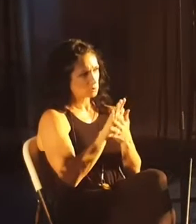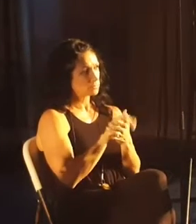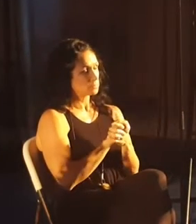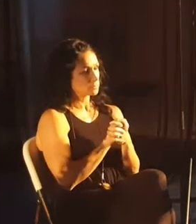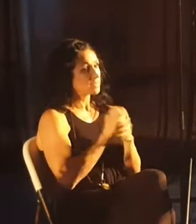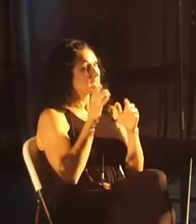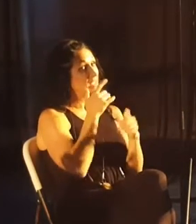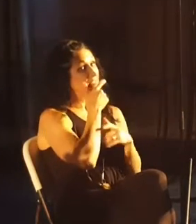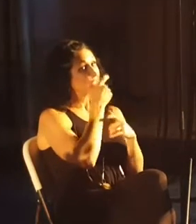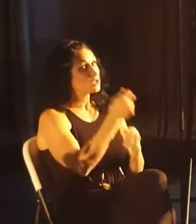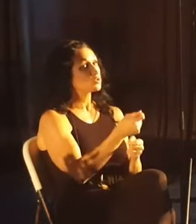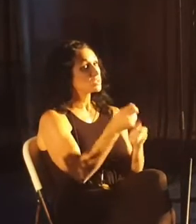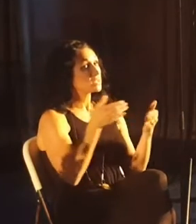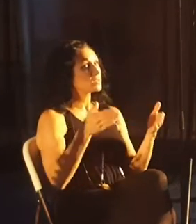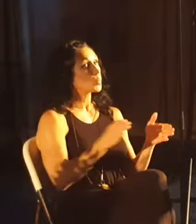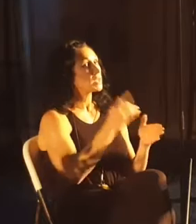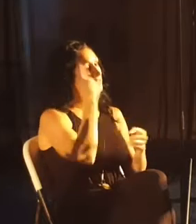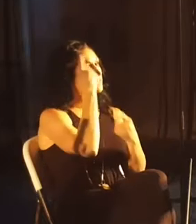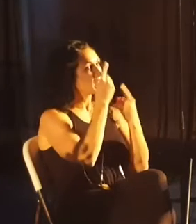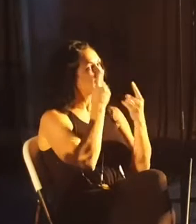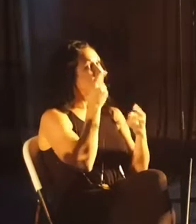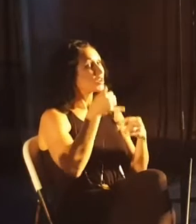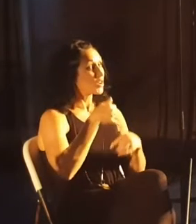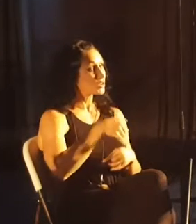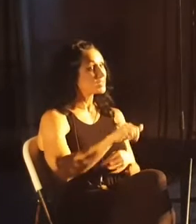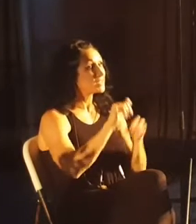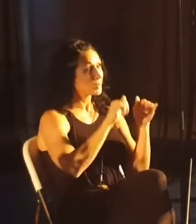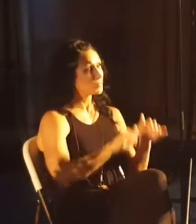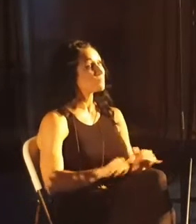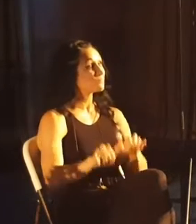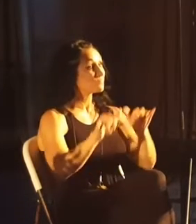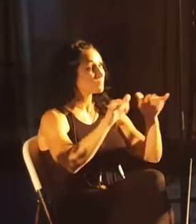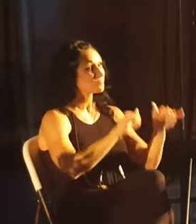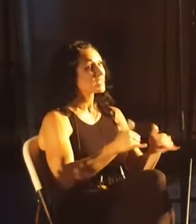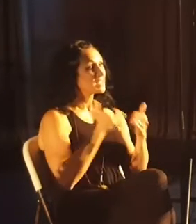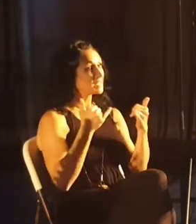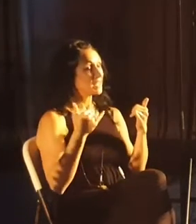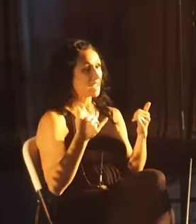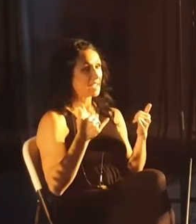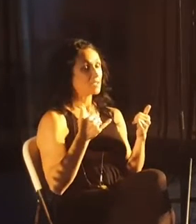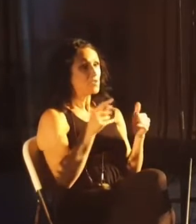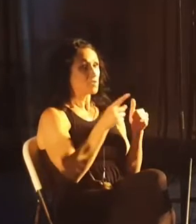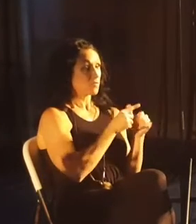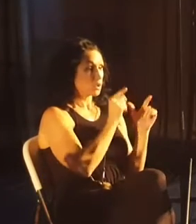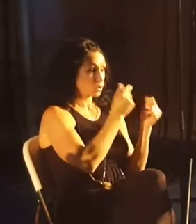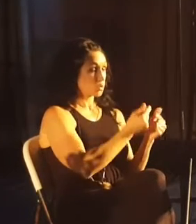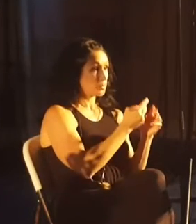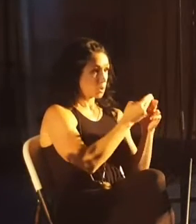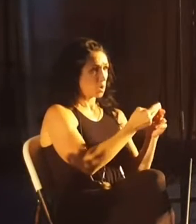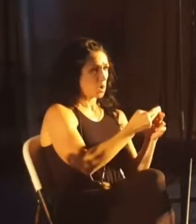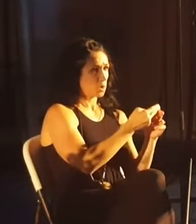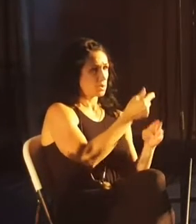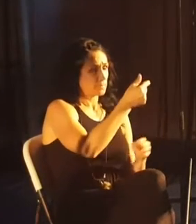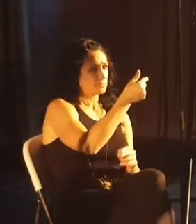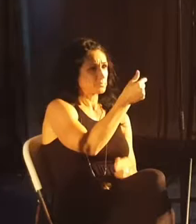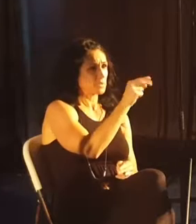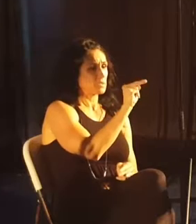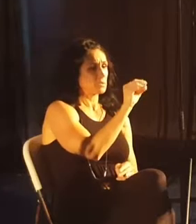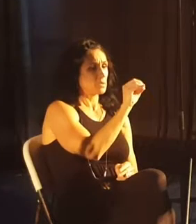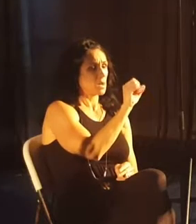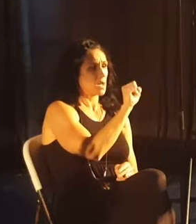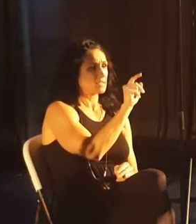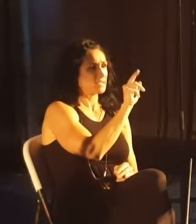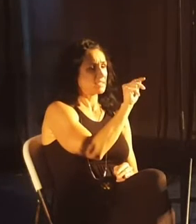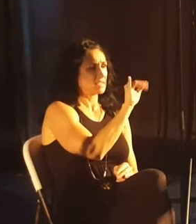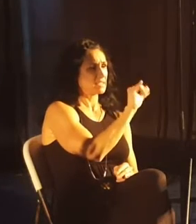It's interesting that these ways of thinking are still pretty prevalent today. The first group of people were called the Gnostics. Gnostics